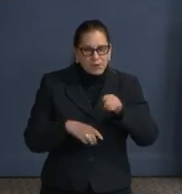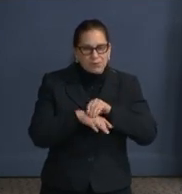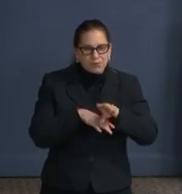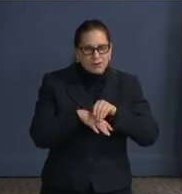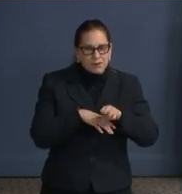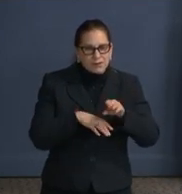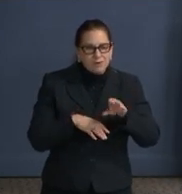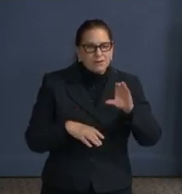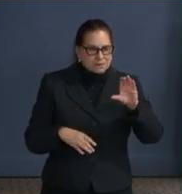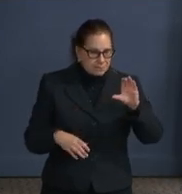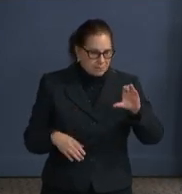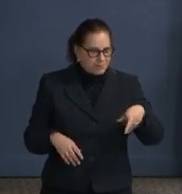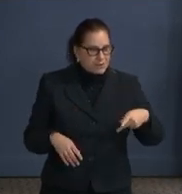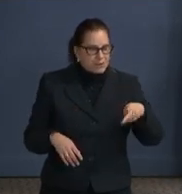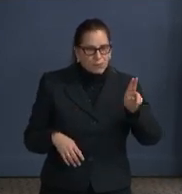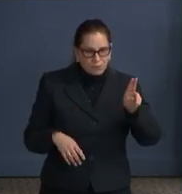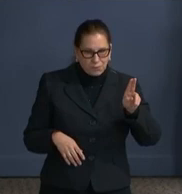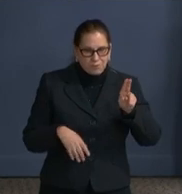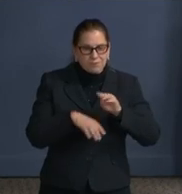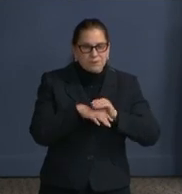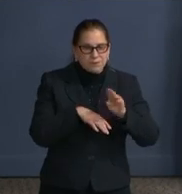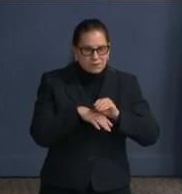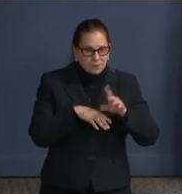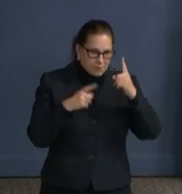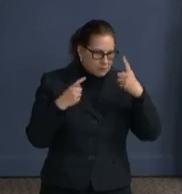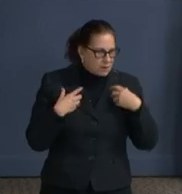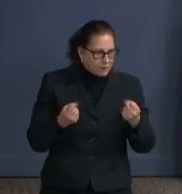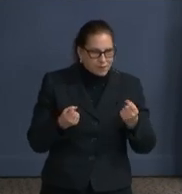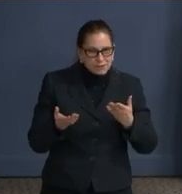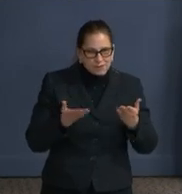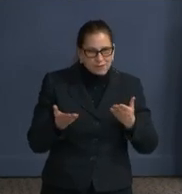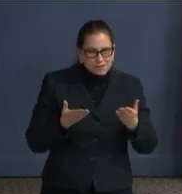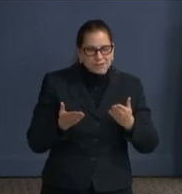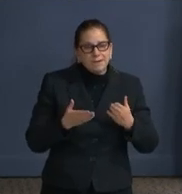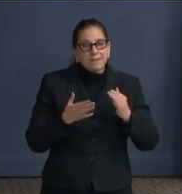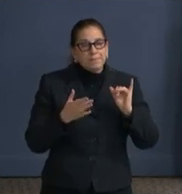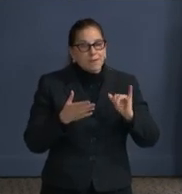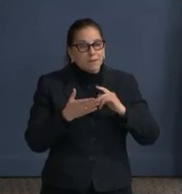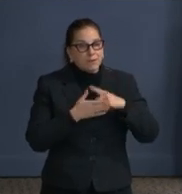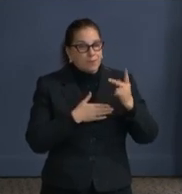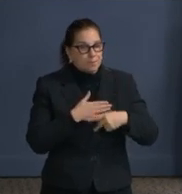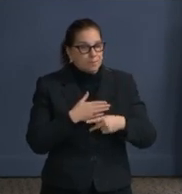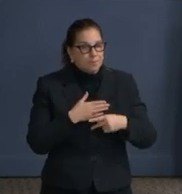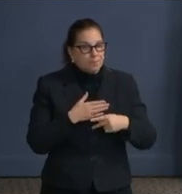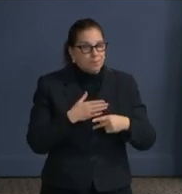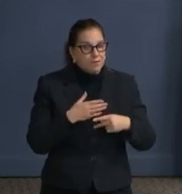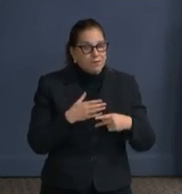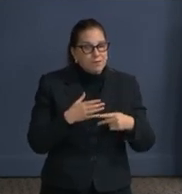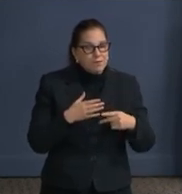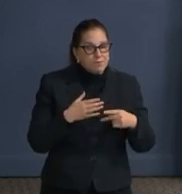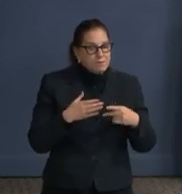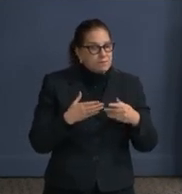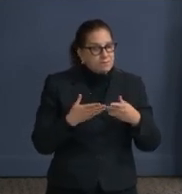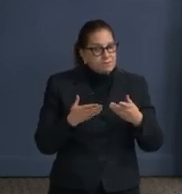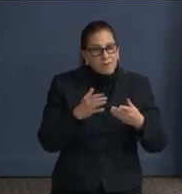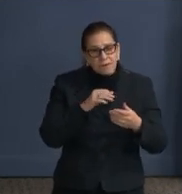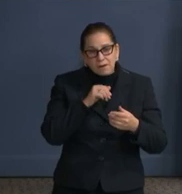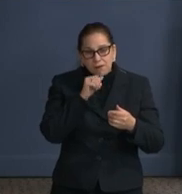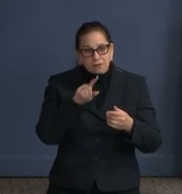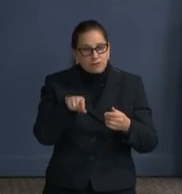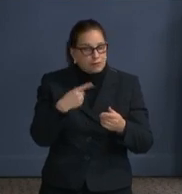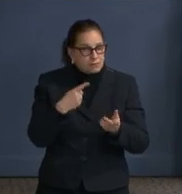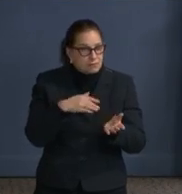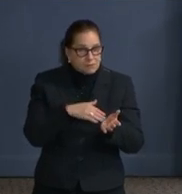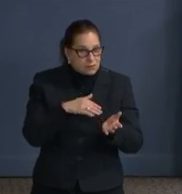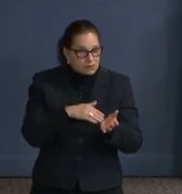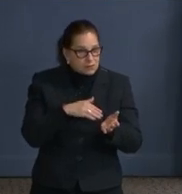know, but also a larger initiative he's pulling together not only with the physician of MPD but also